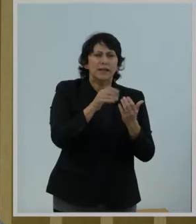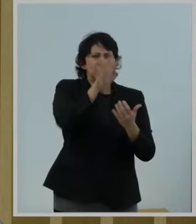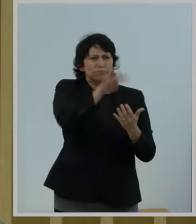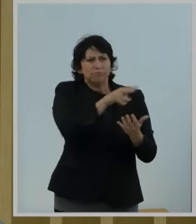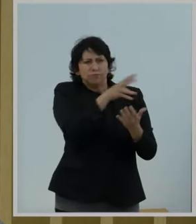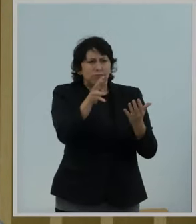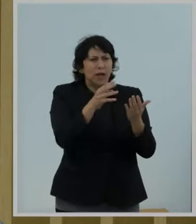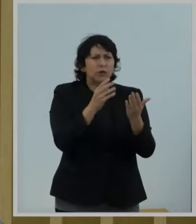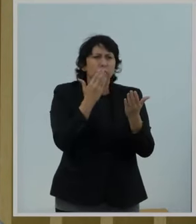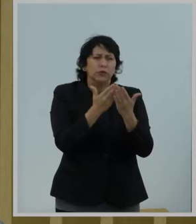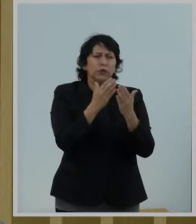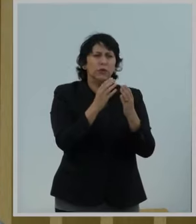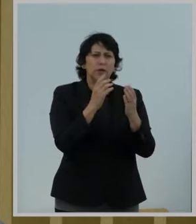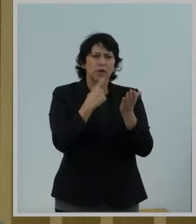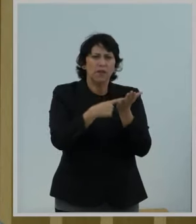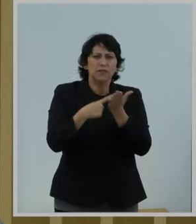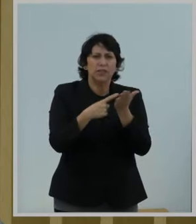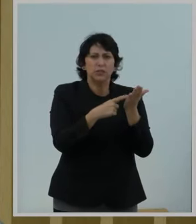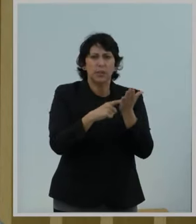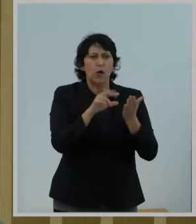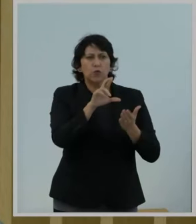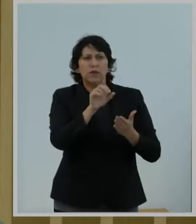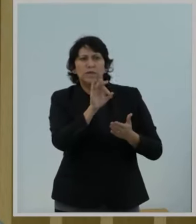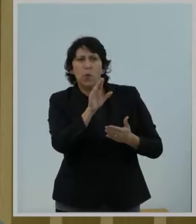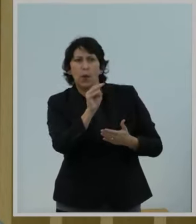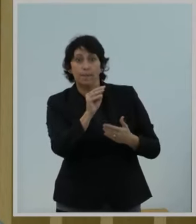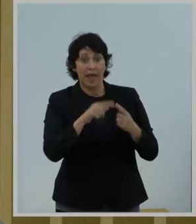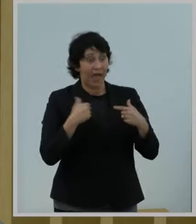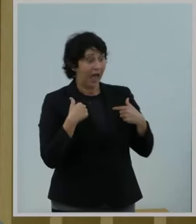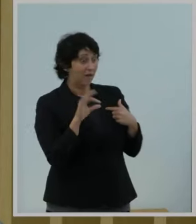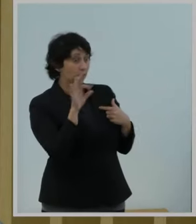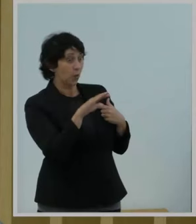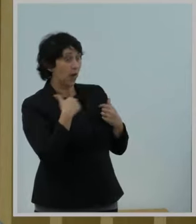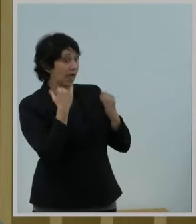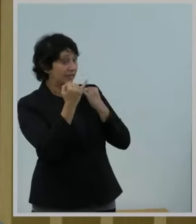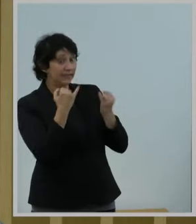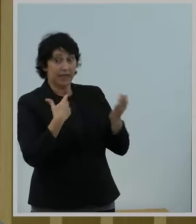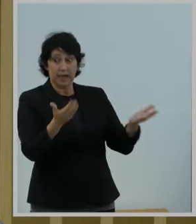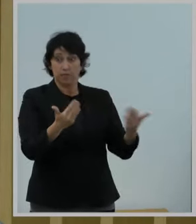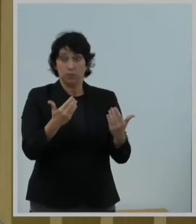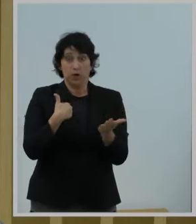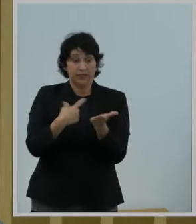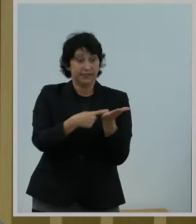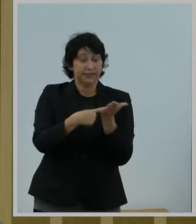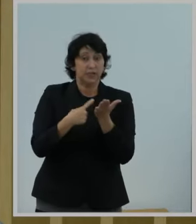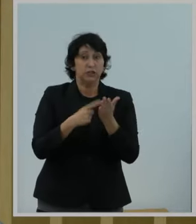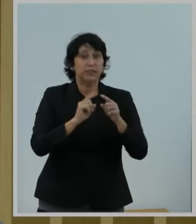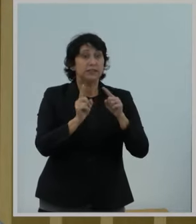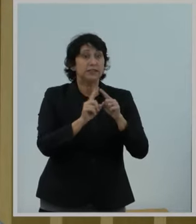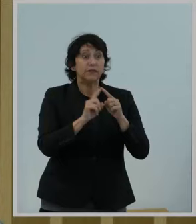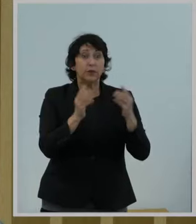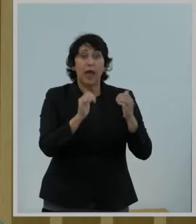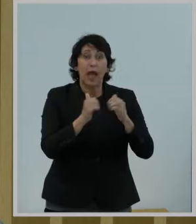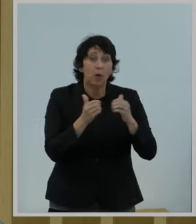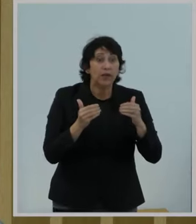about reform. I put some ideas out there. I welcome a discussion about various paths forward.